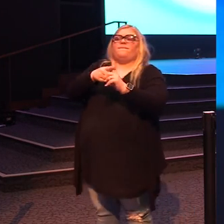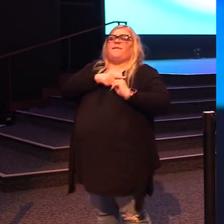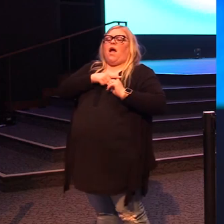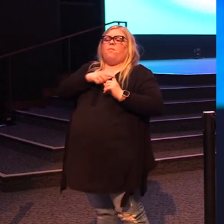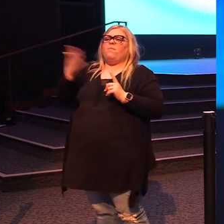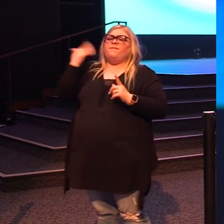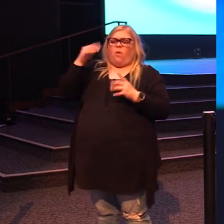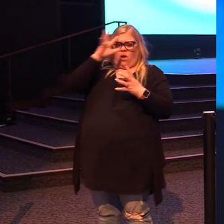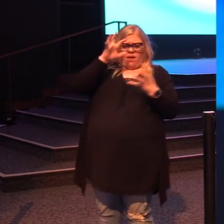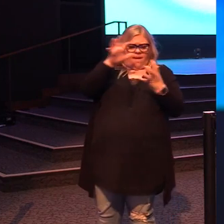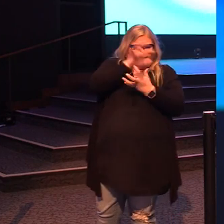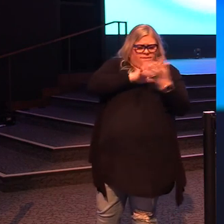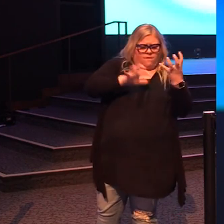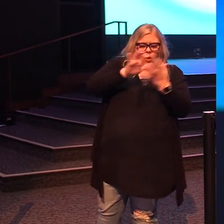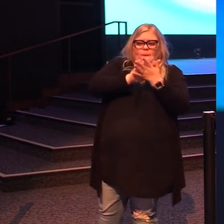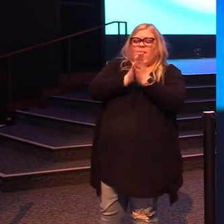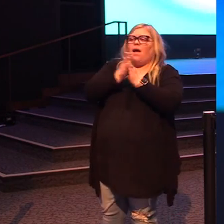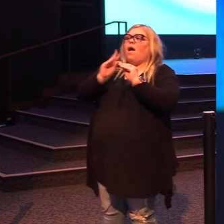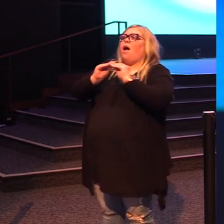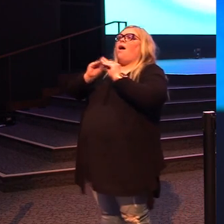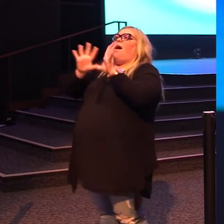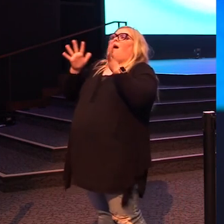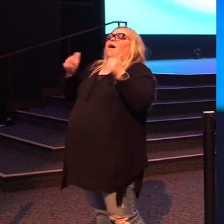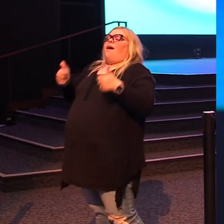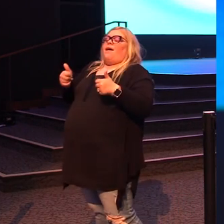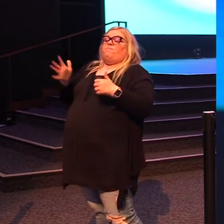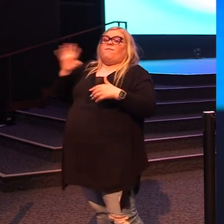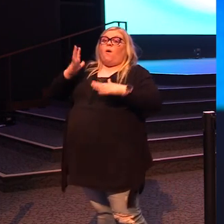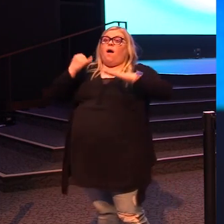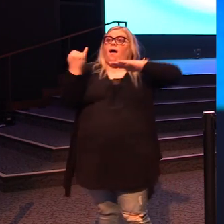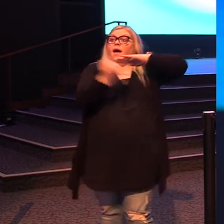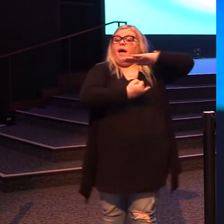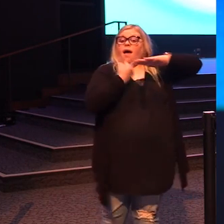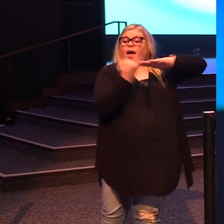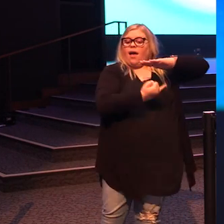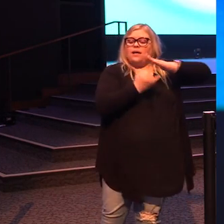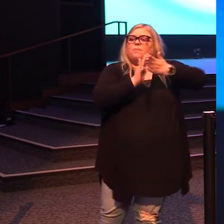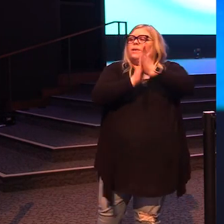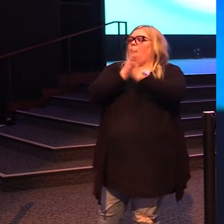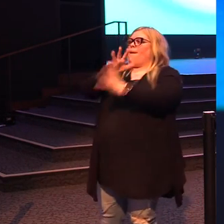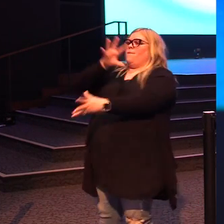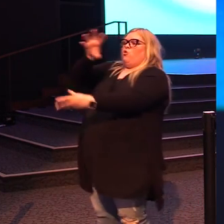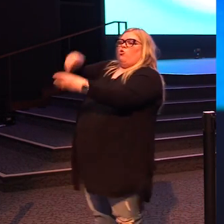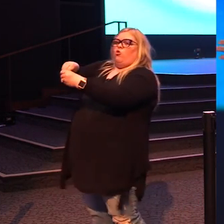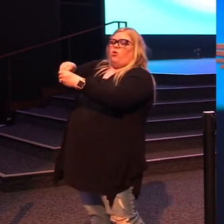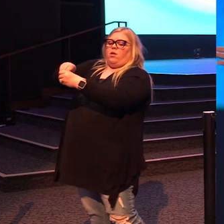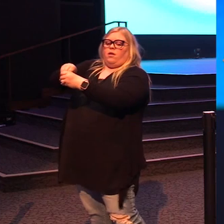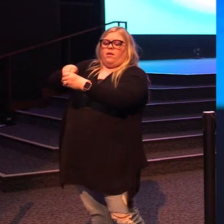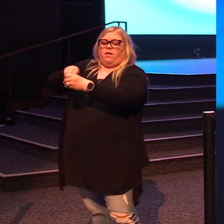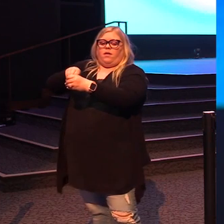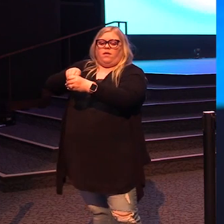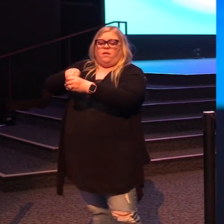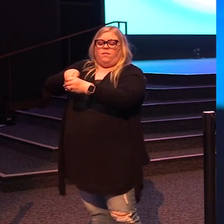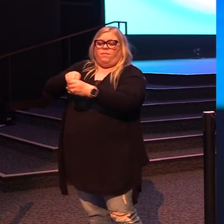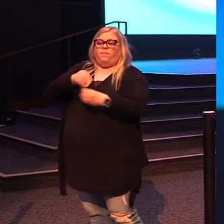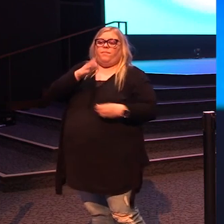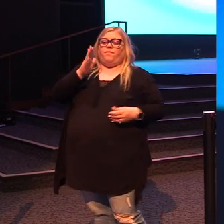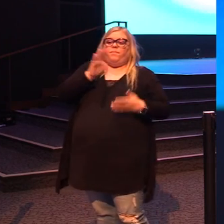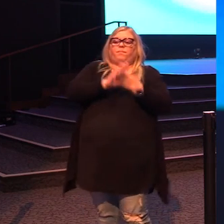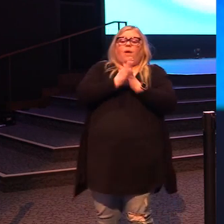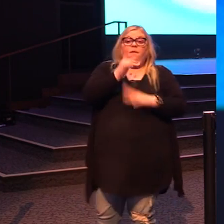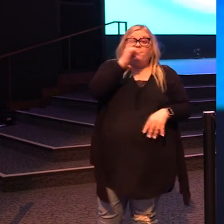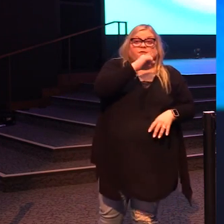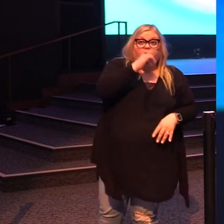confused to being clear, from being isolated to being included, from being a fraud to being a